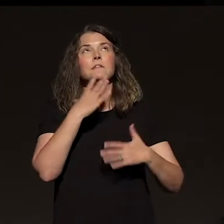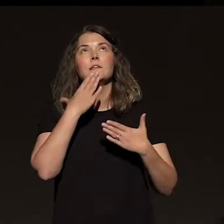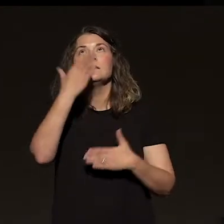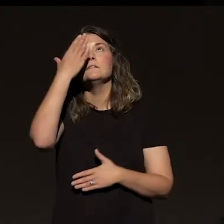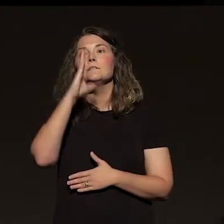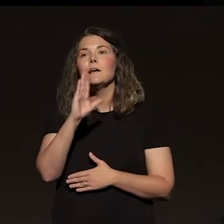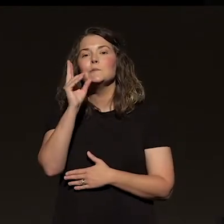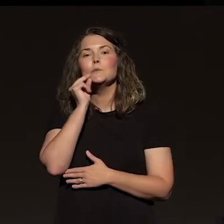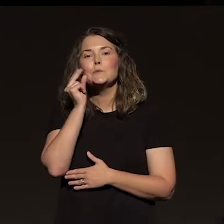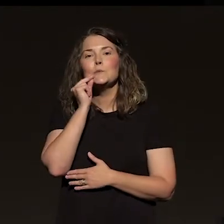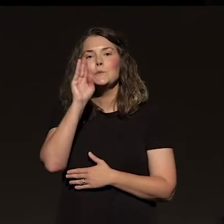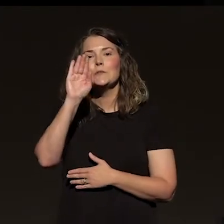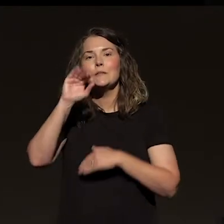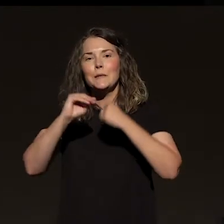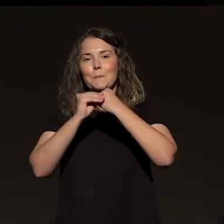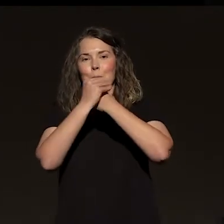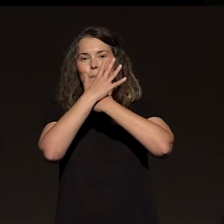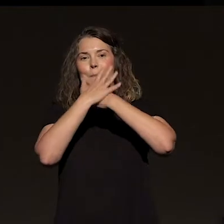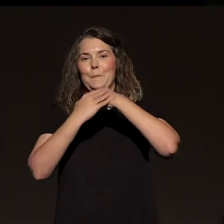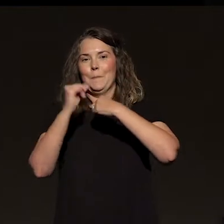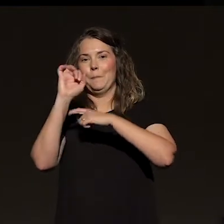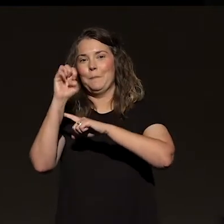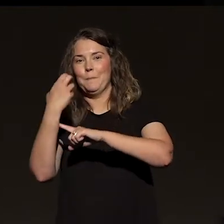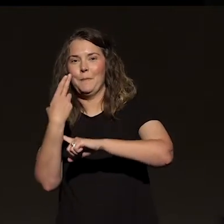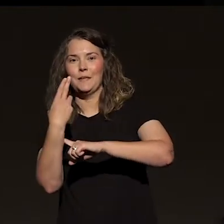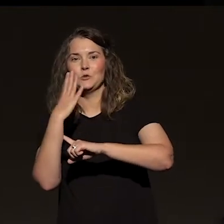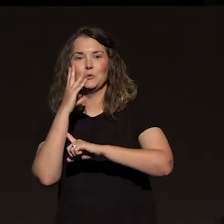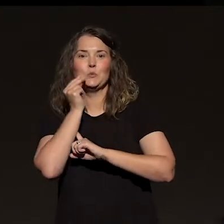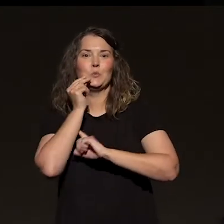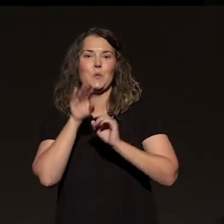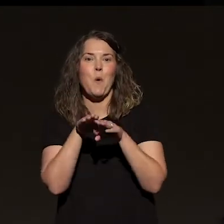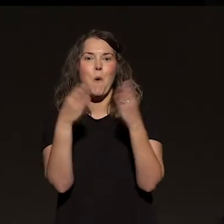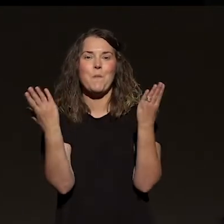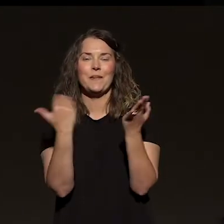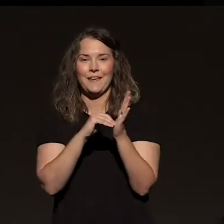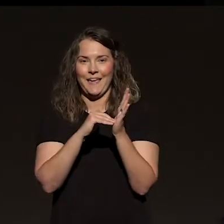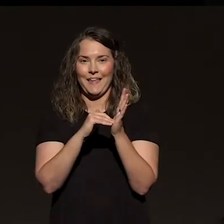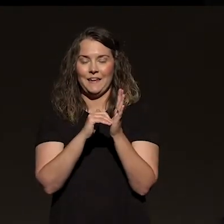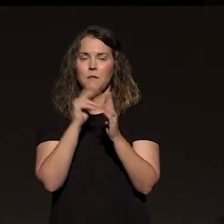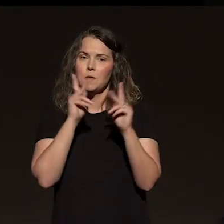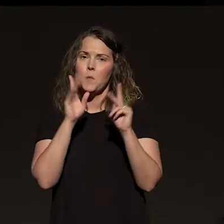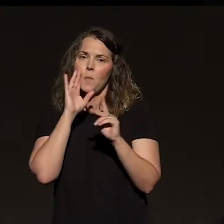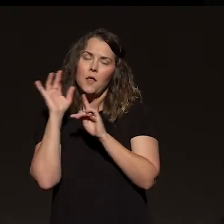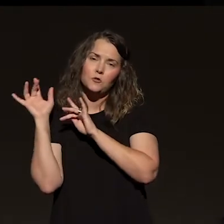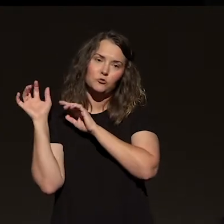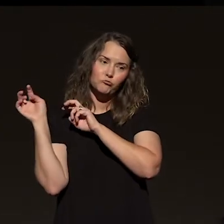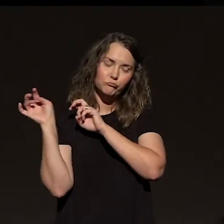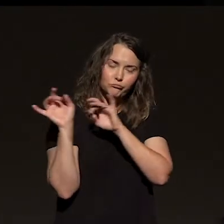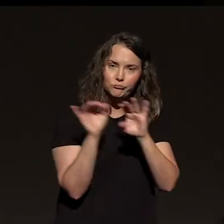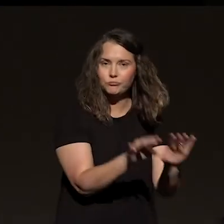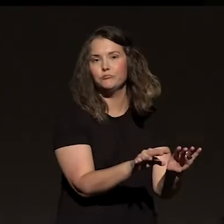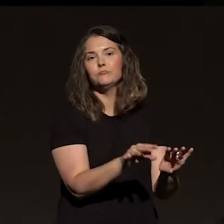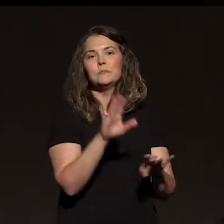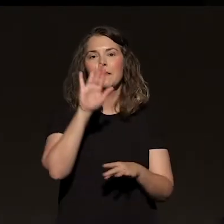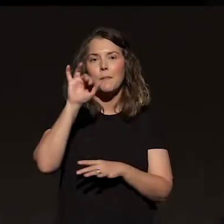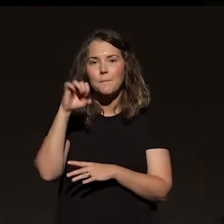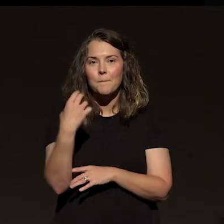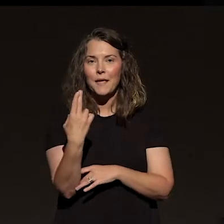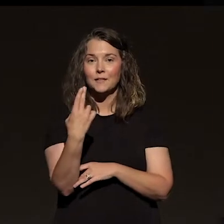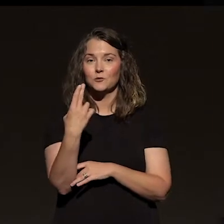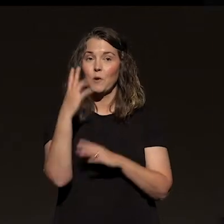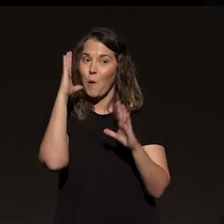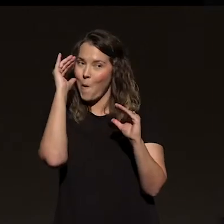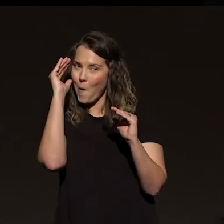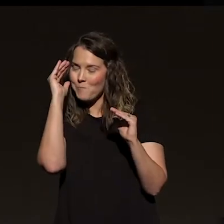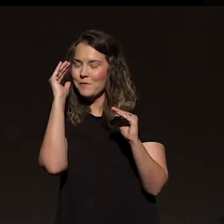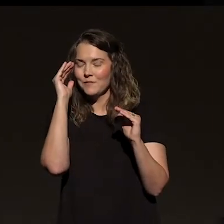back open if they're not already where you live. They're about to be back open. People are going to be going back to the beach at some point, we hope. And part of that pilgrimage is